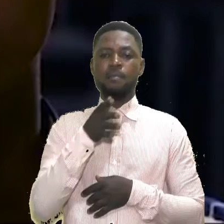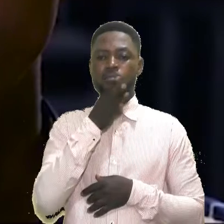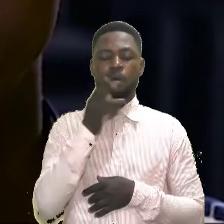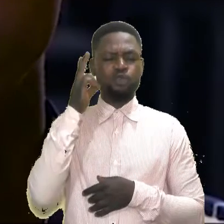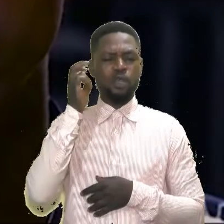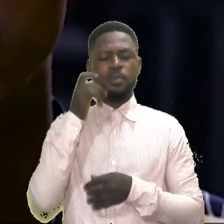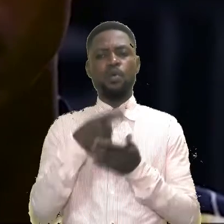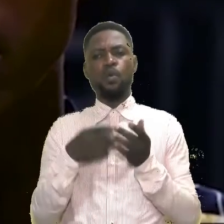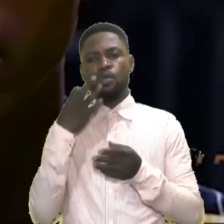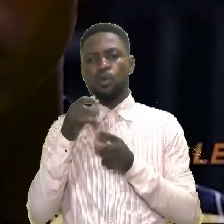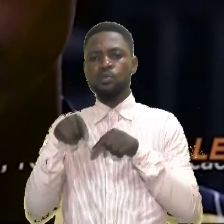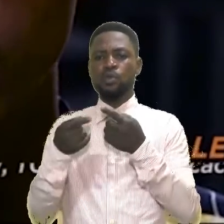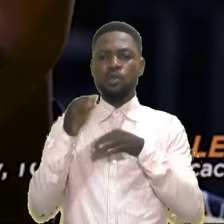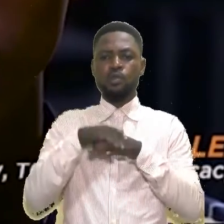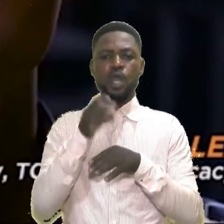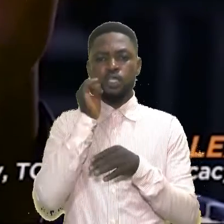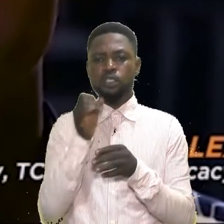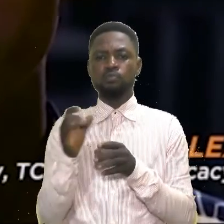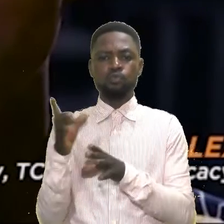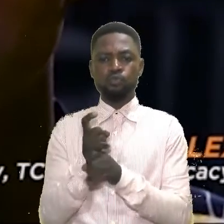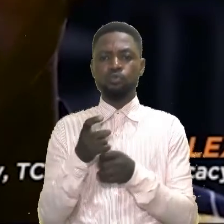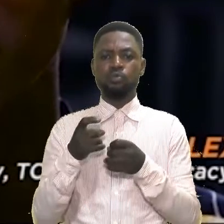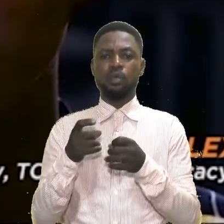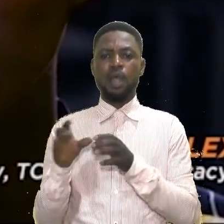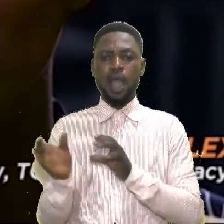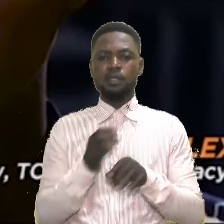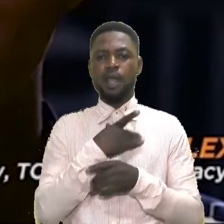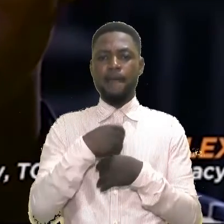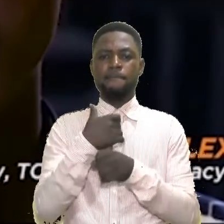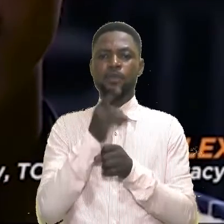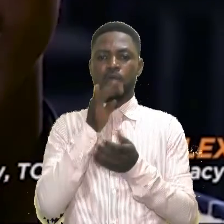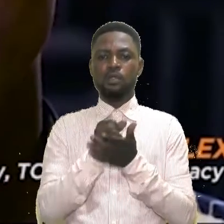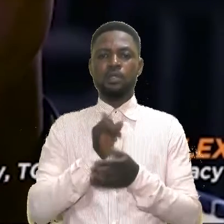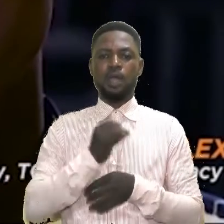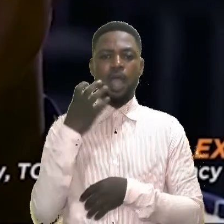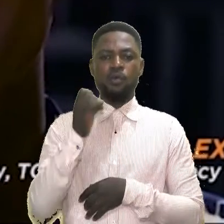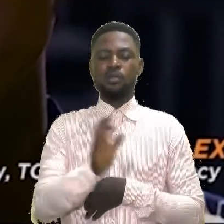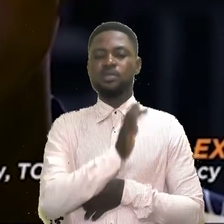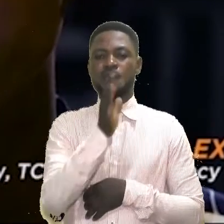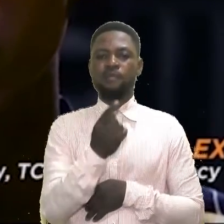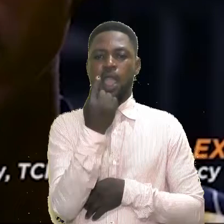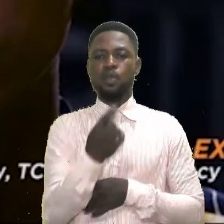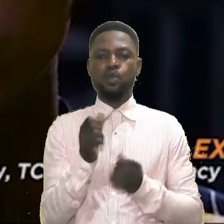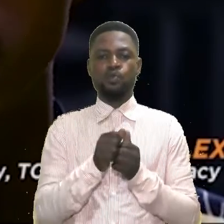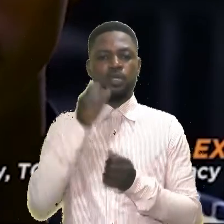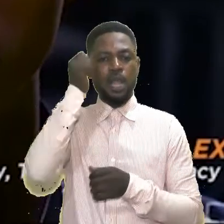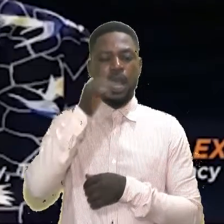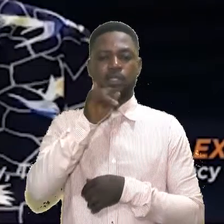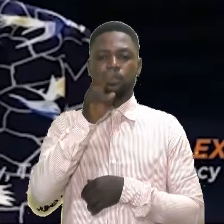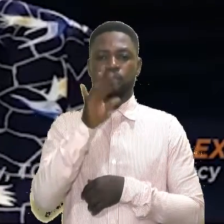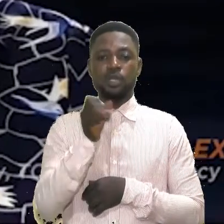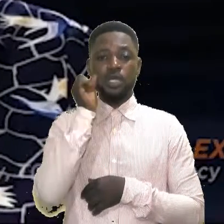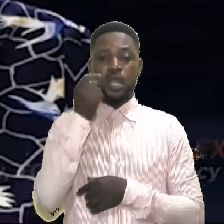what was going on, she took conscious effort and ensured that I was never alone with Auntie Julie.